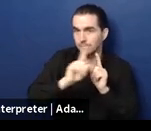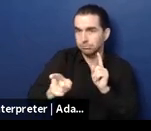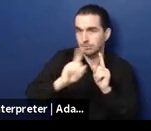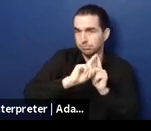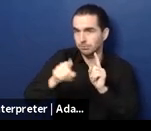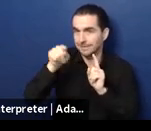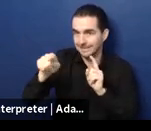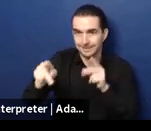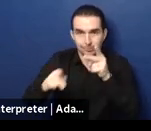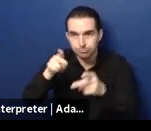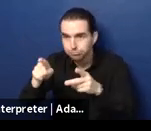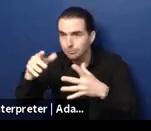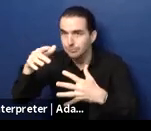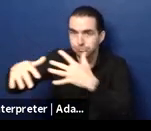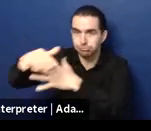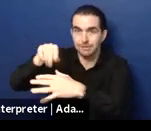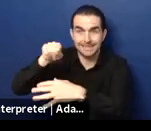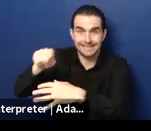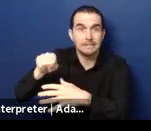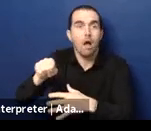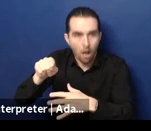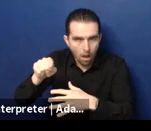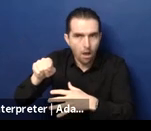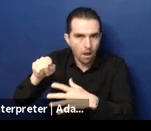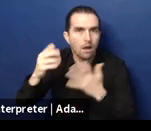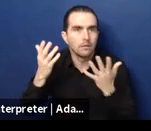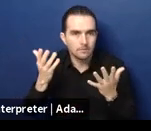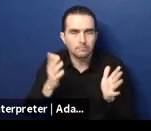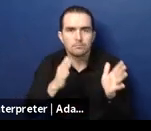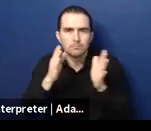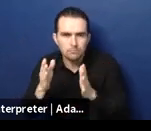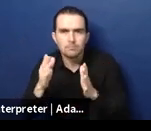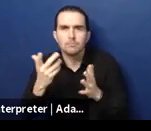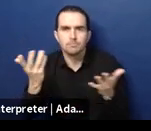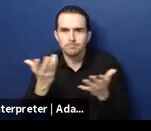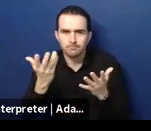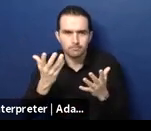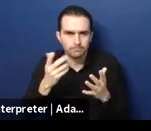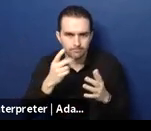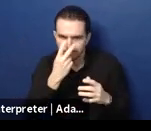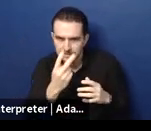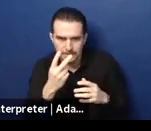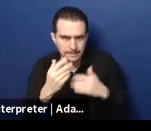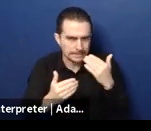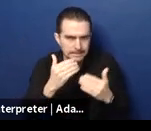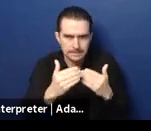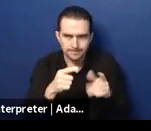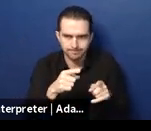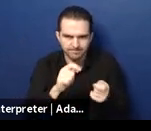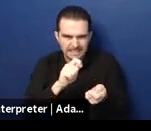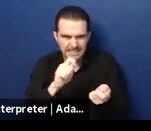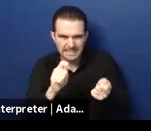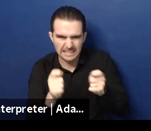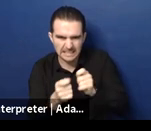real integration. There has been a lot of focus and push to governments to look at early intervention services in the home,